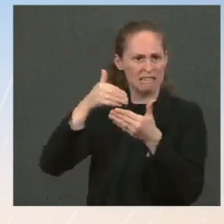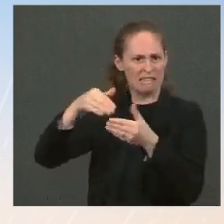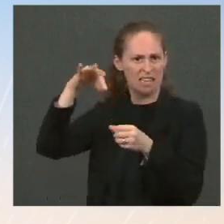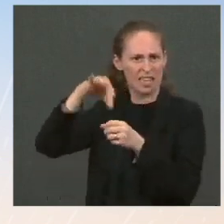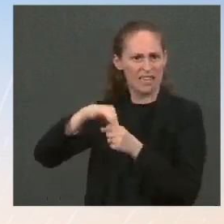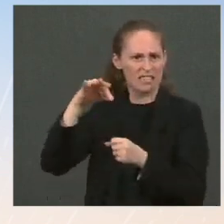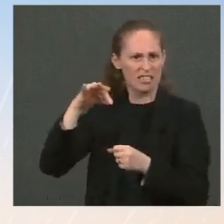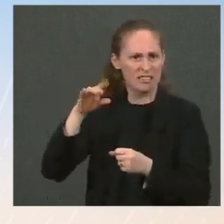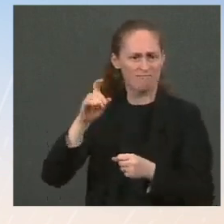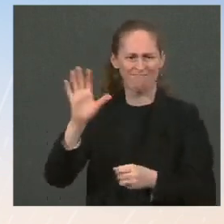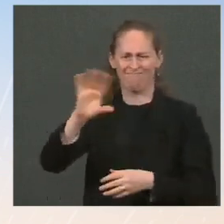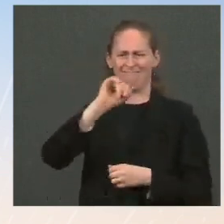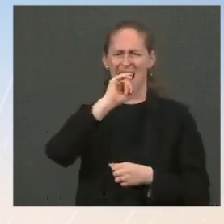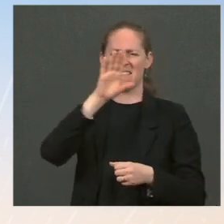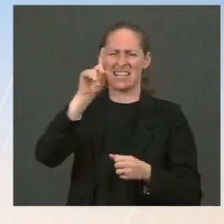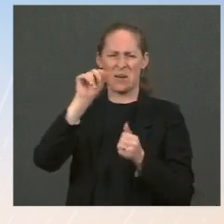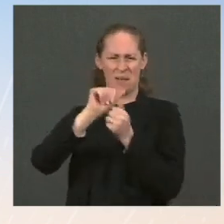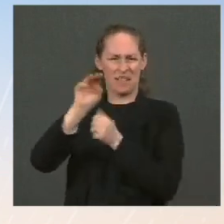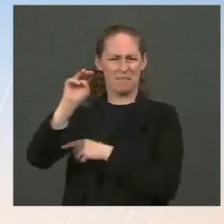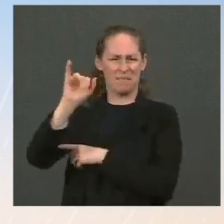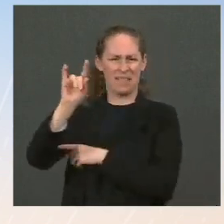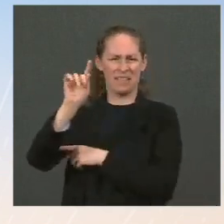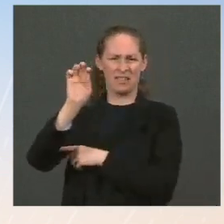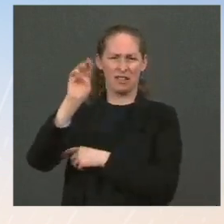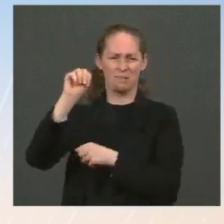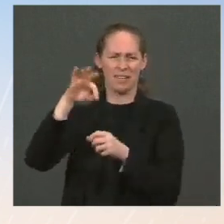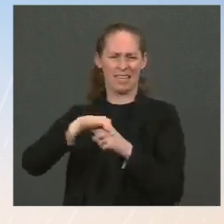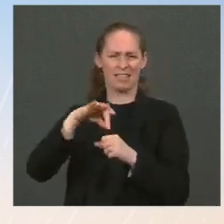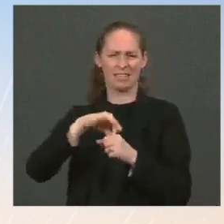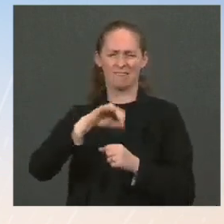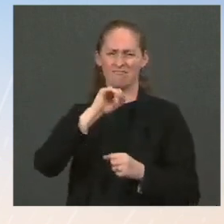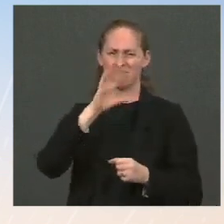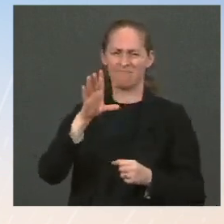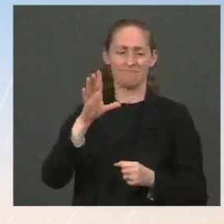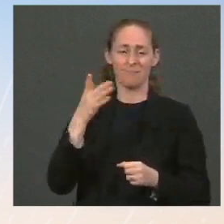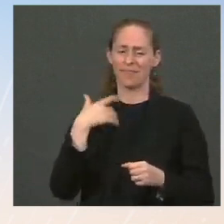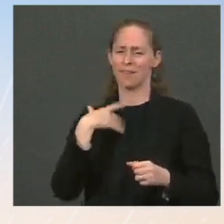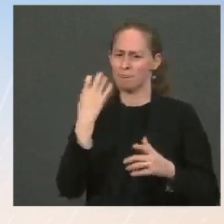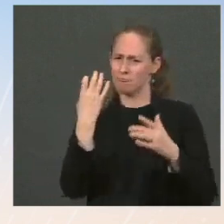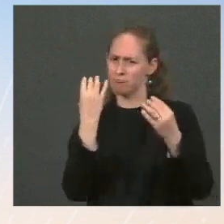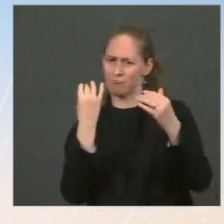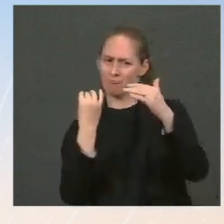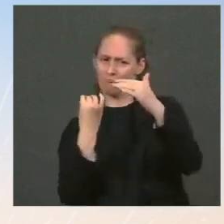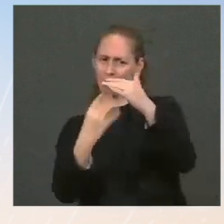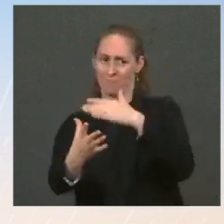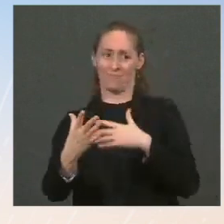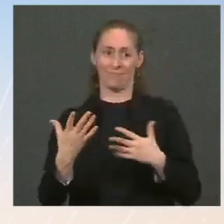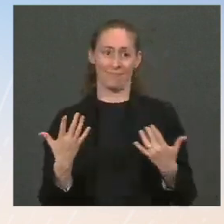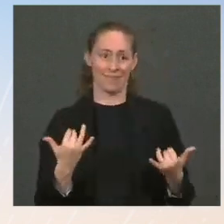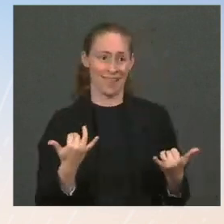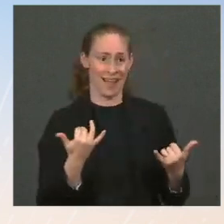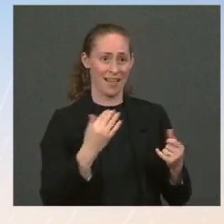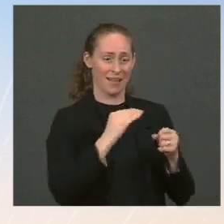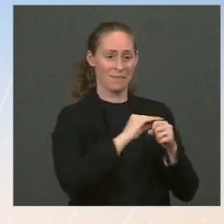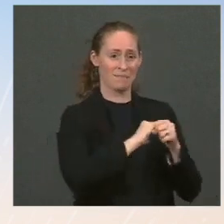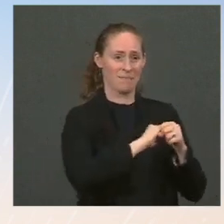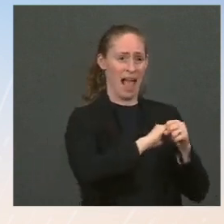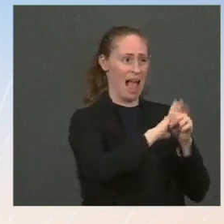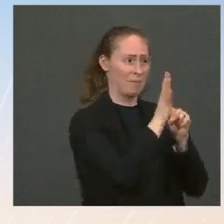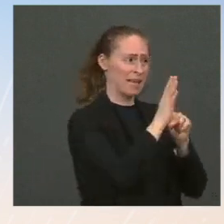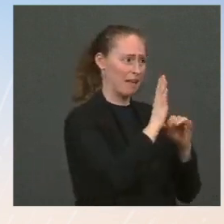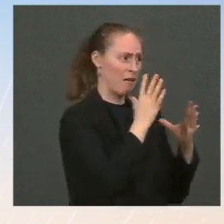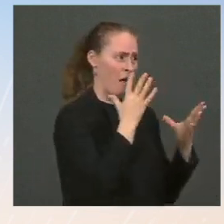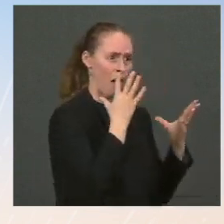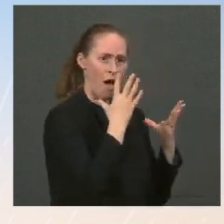that this is a moment, coming out of a pandemic, to change fundamentally how we invest in our